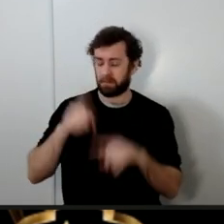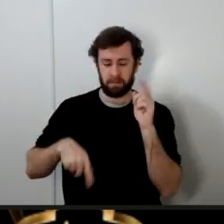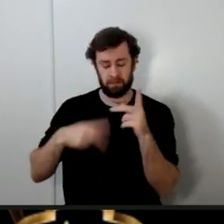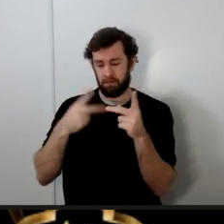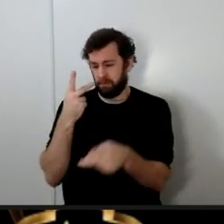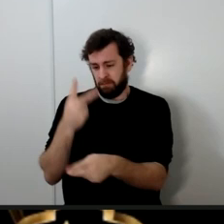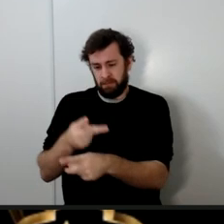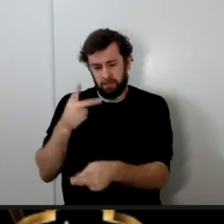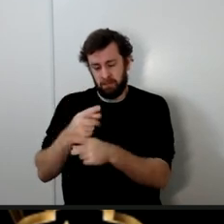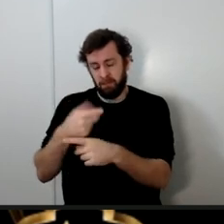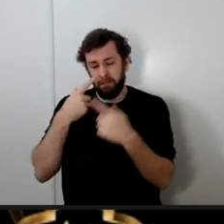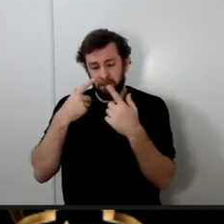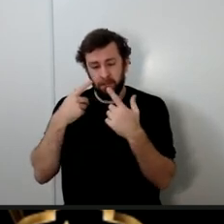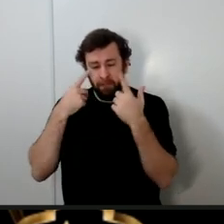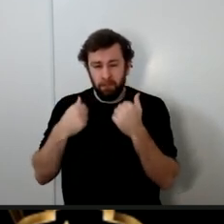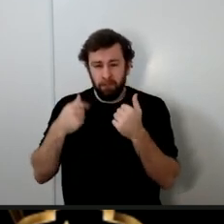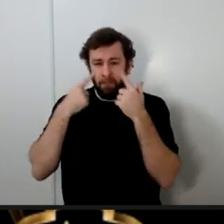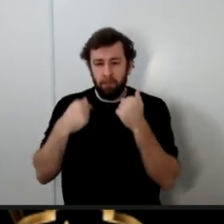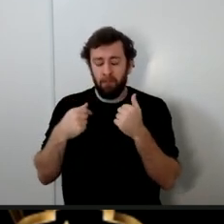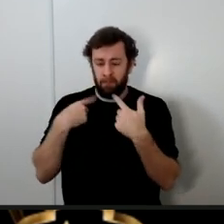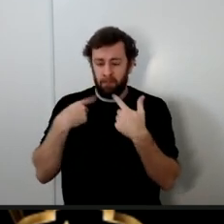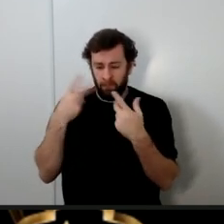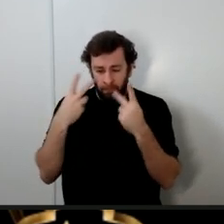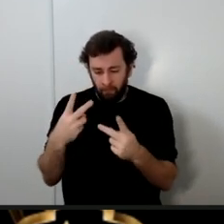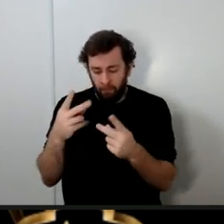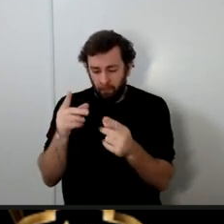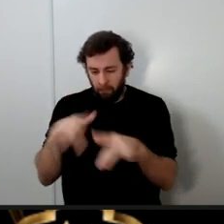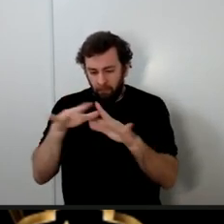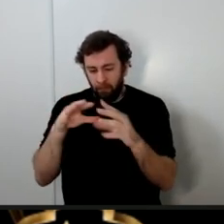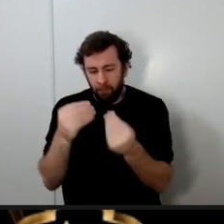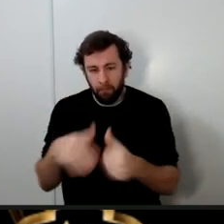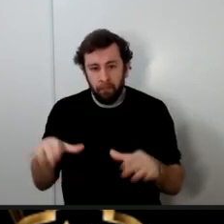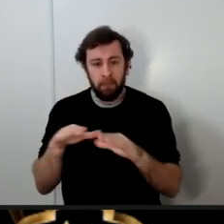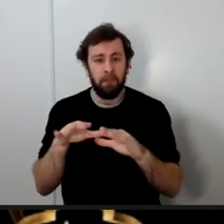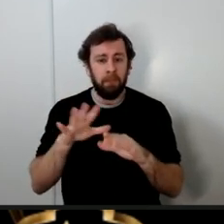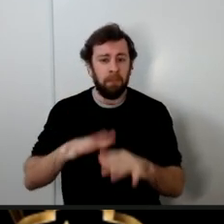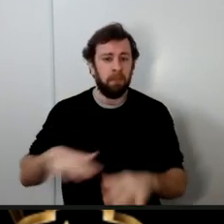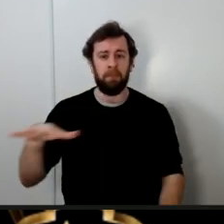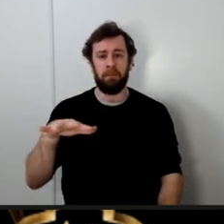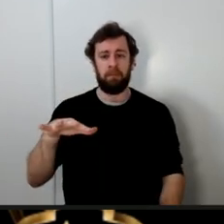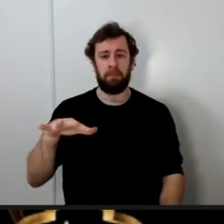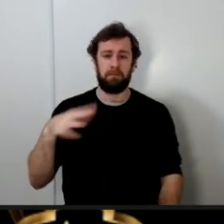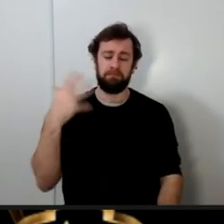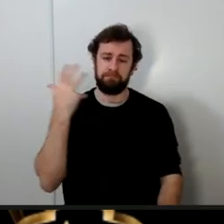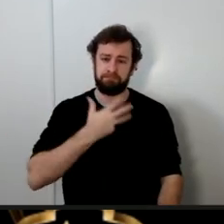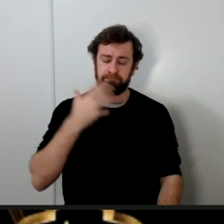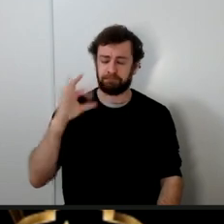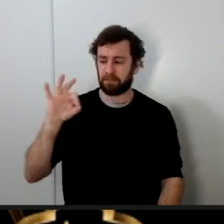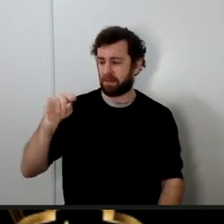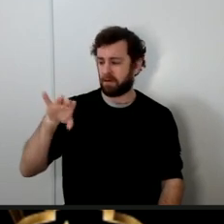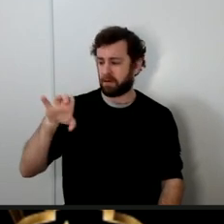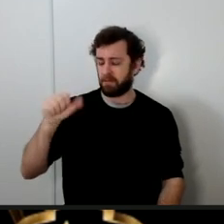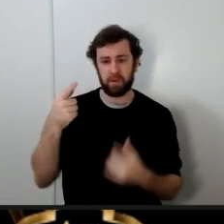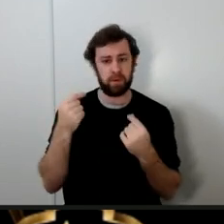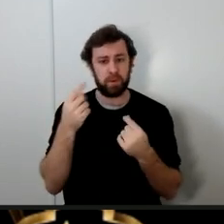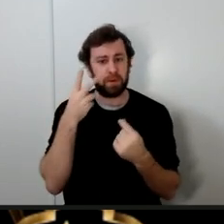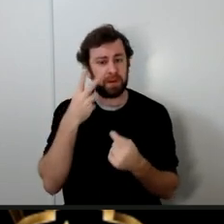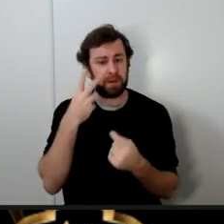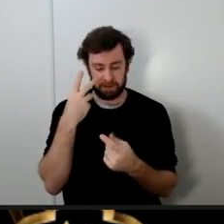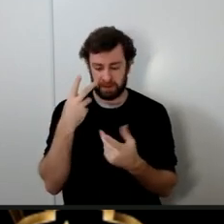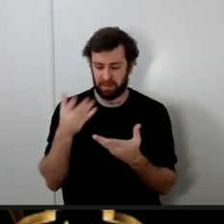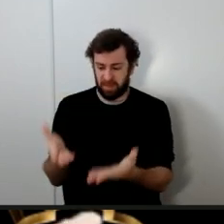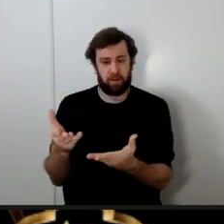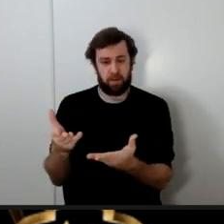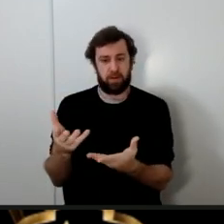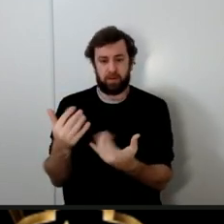cry by seeing her empty space what would have Fatima done if she were there present